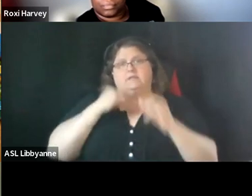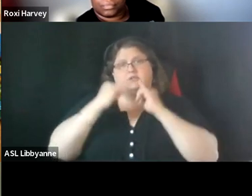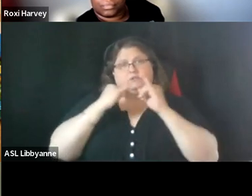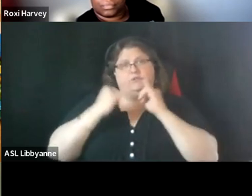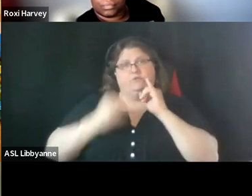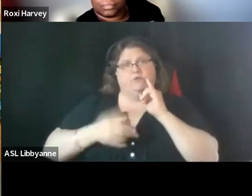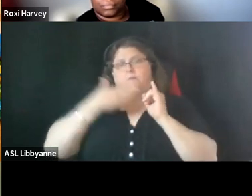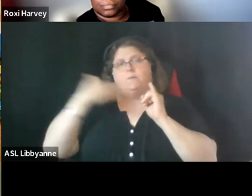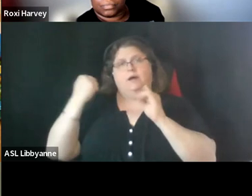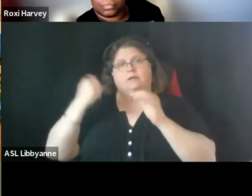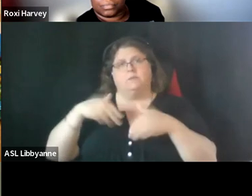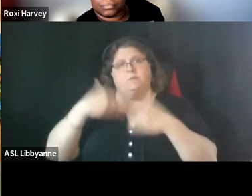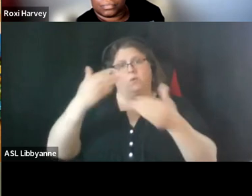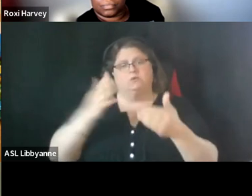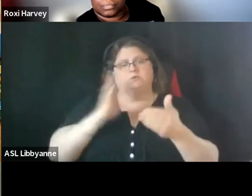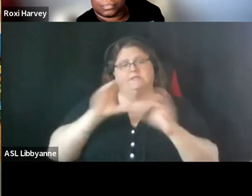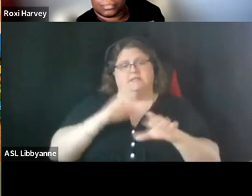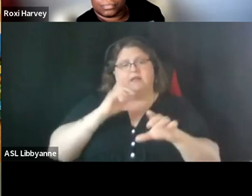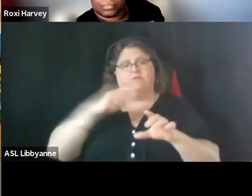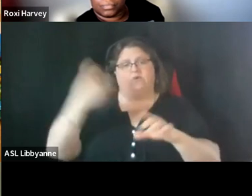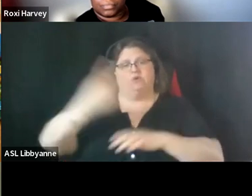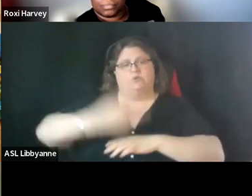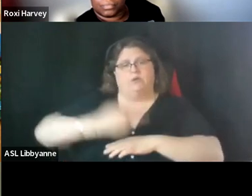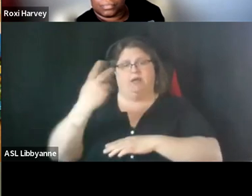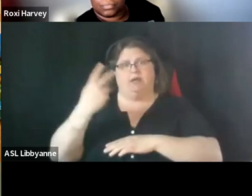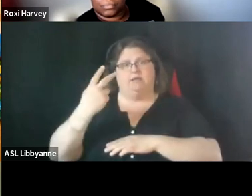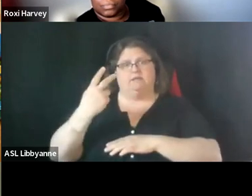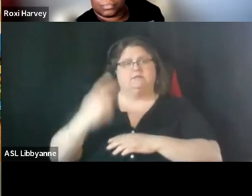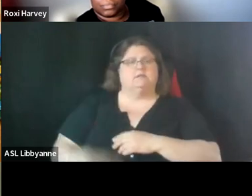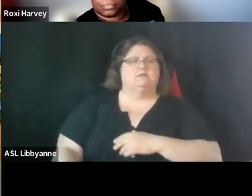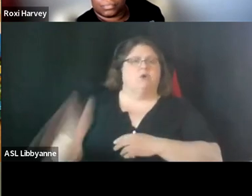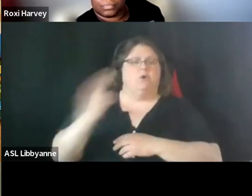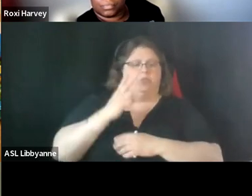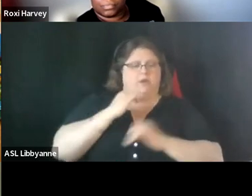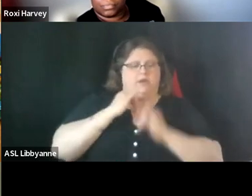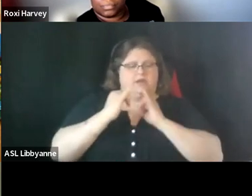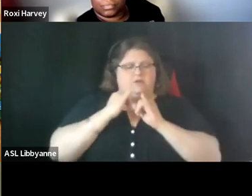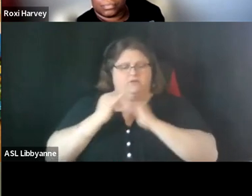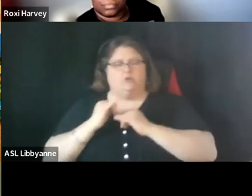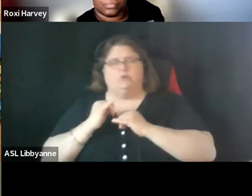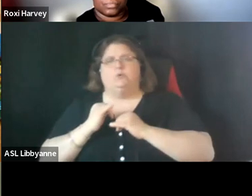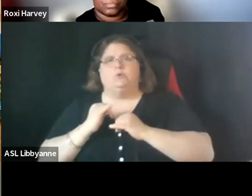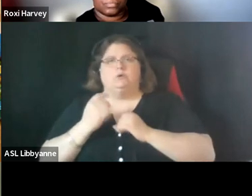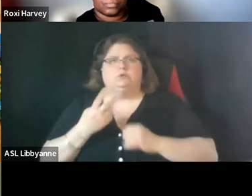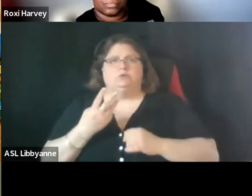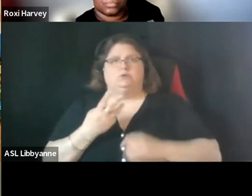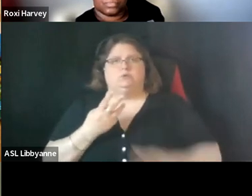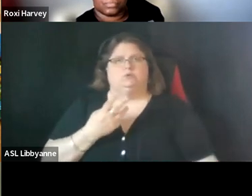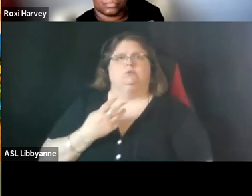which we did over two days three interviews two on march 29th and one on march 30th